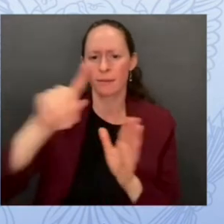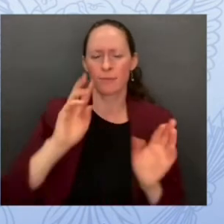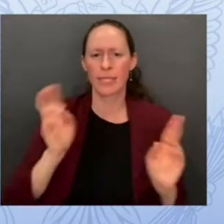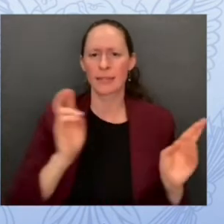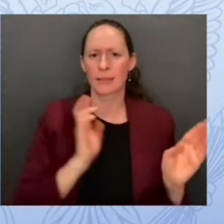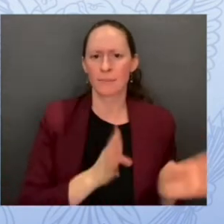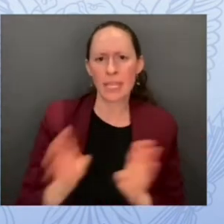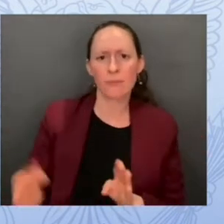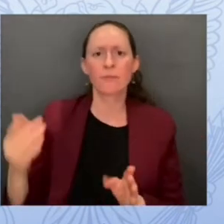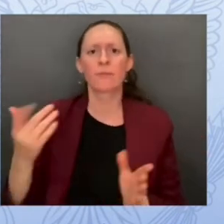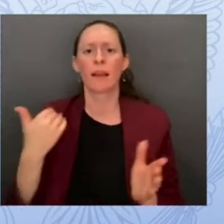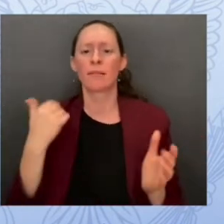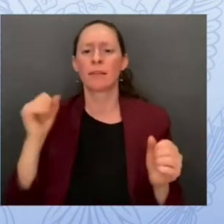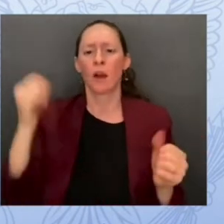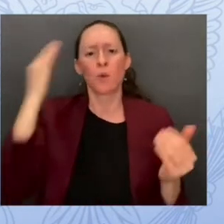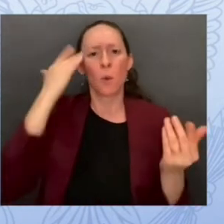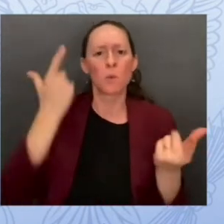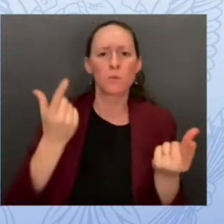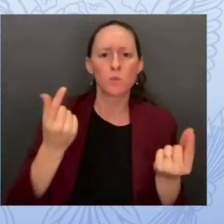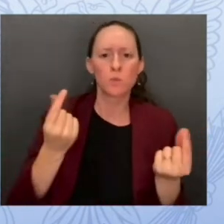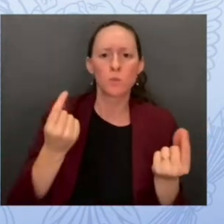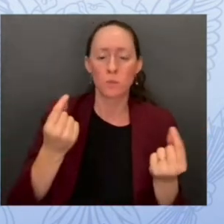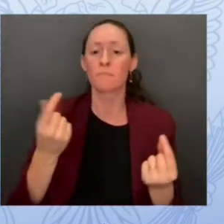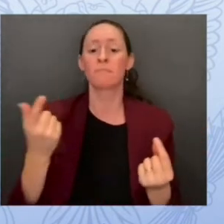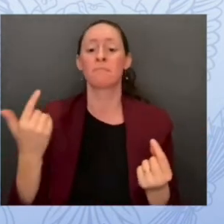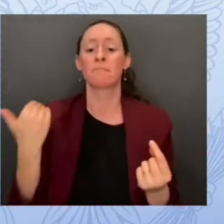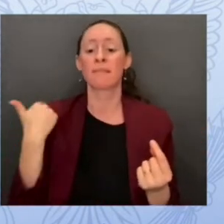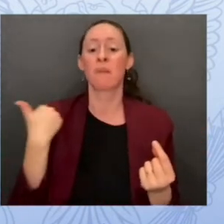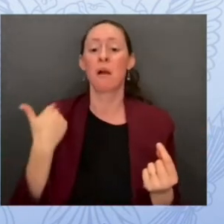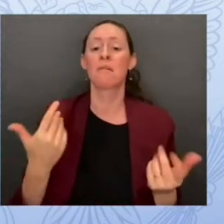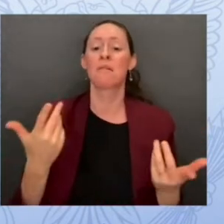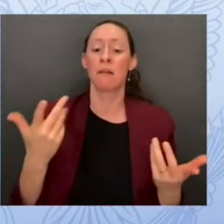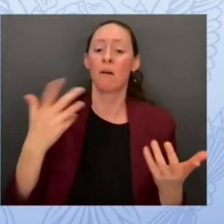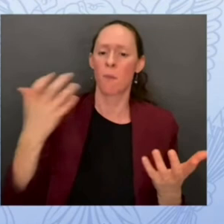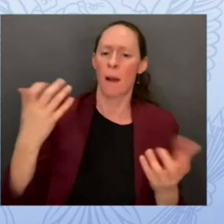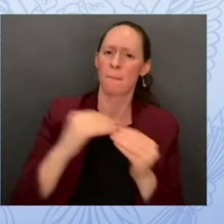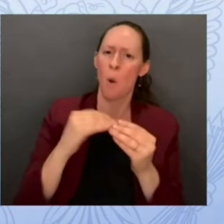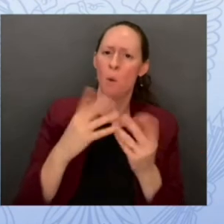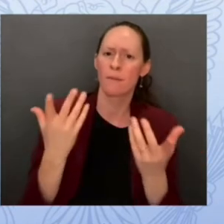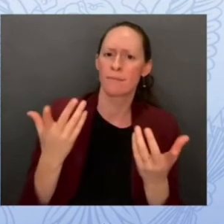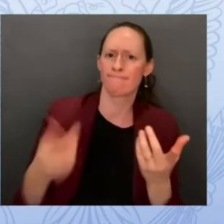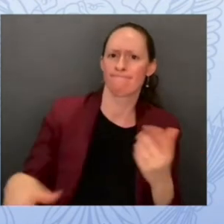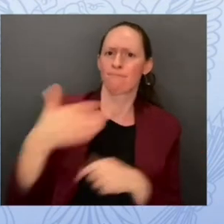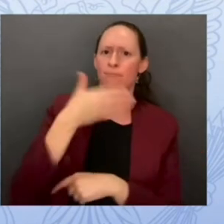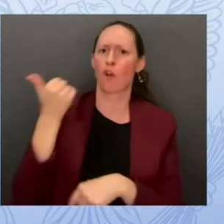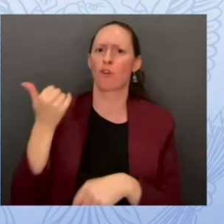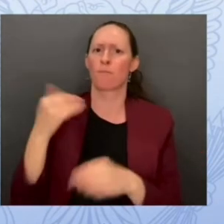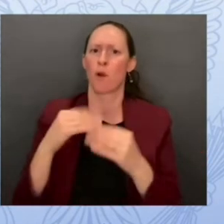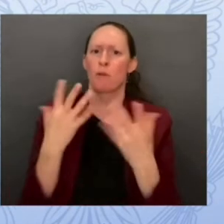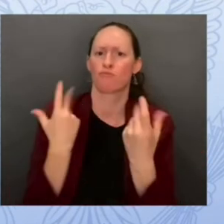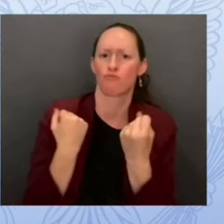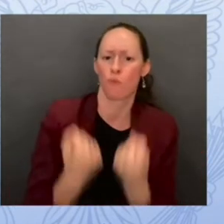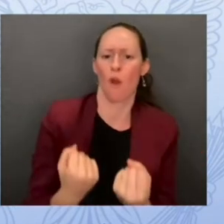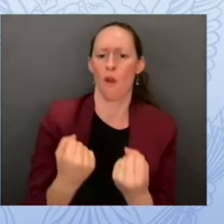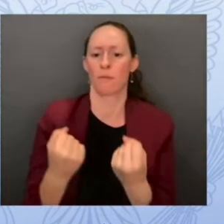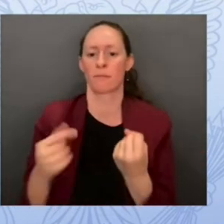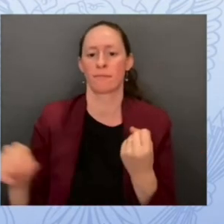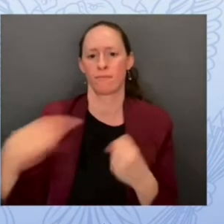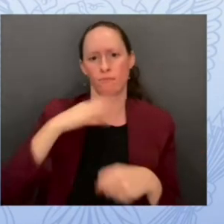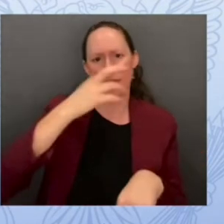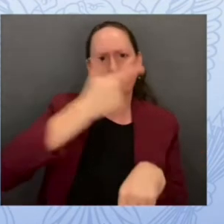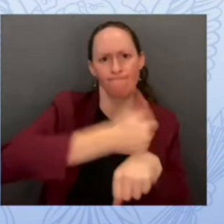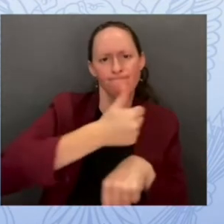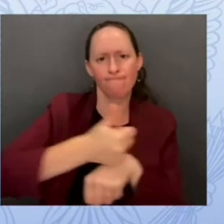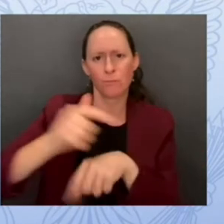we had multi-factor authentication on its way we have protocols for training of staff on